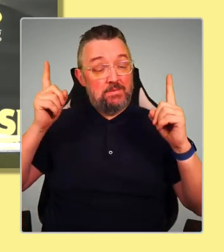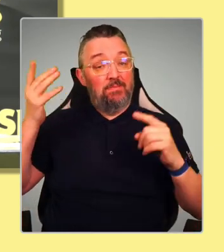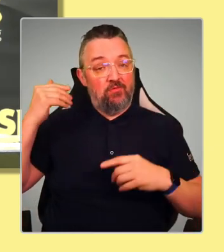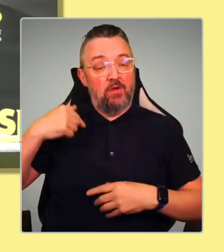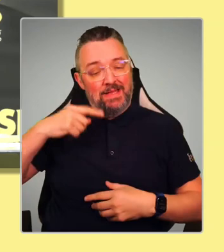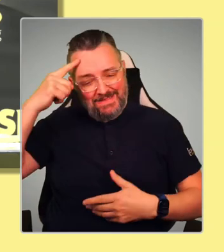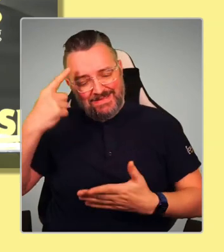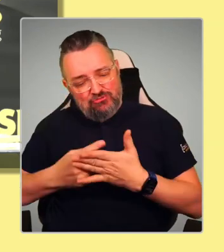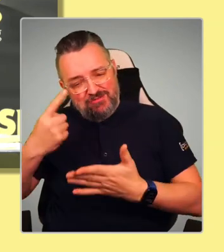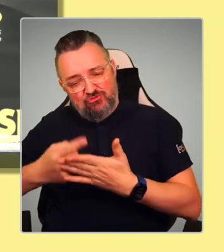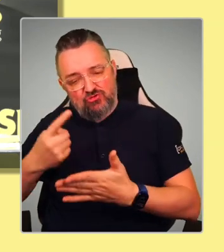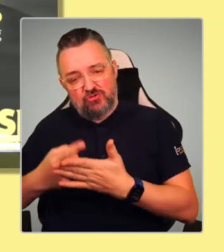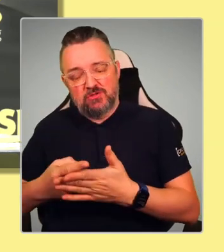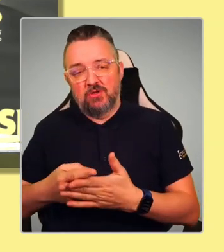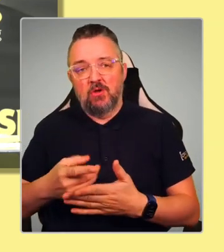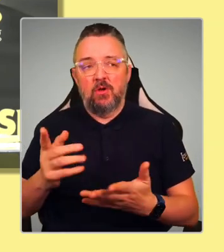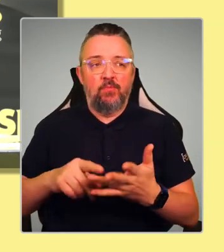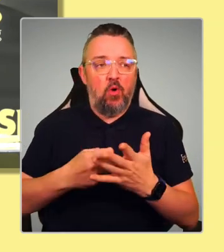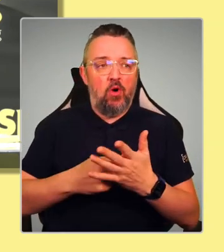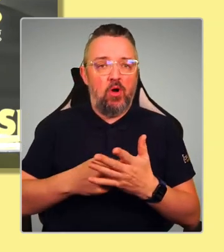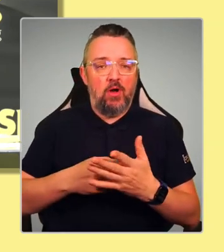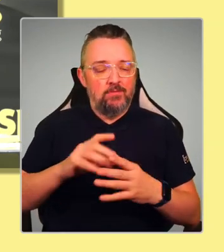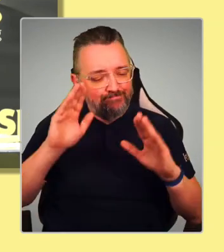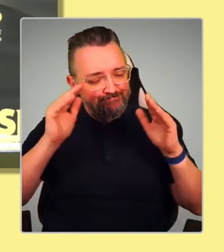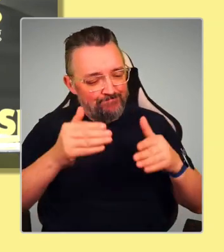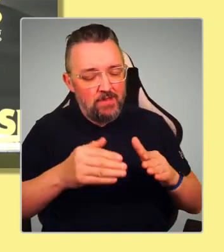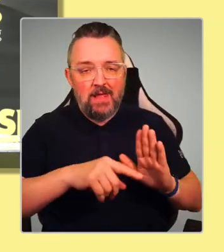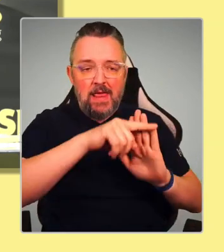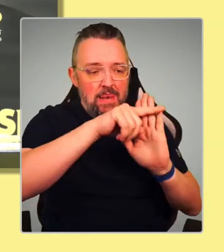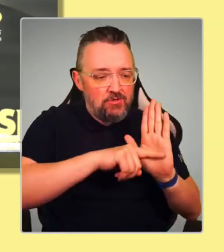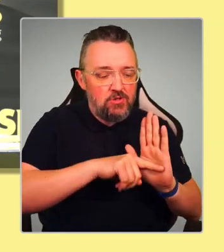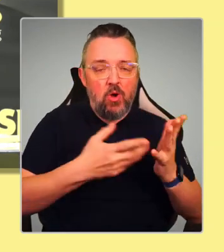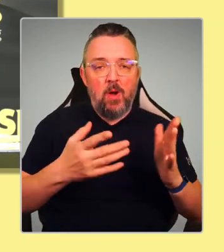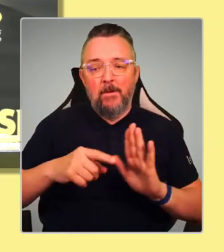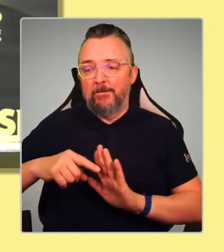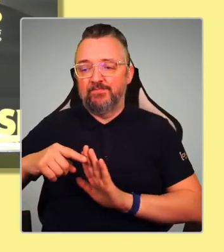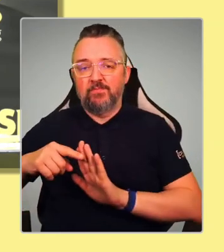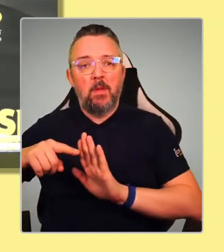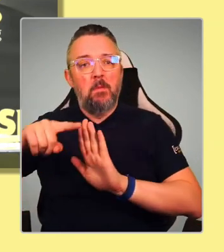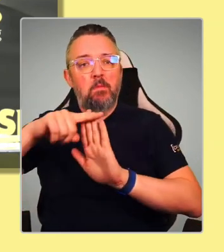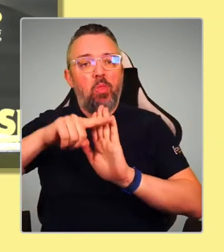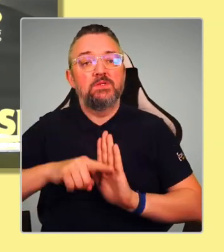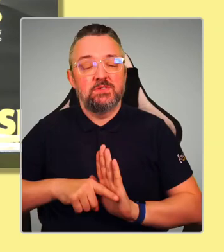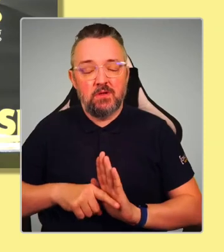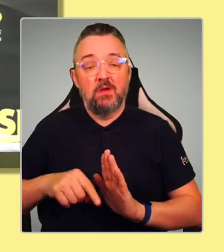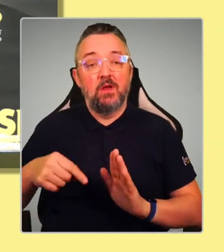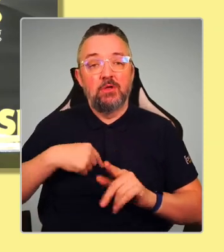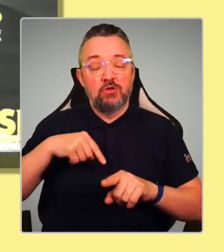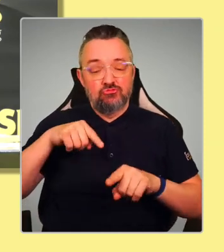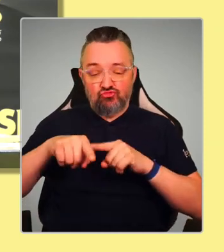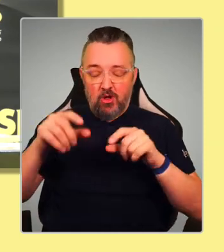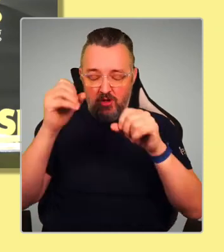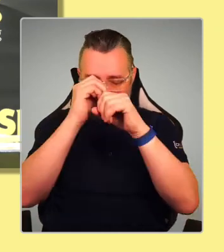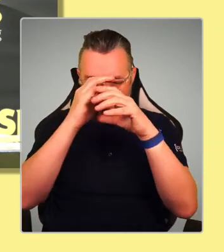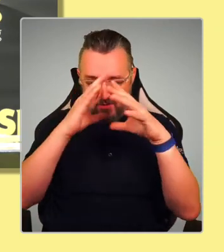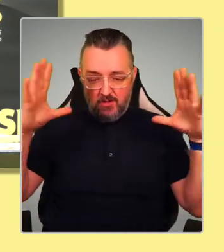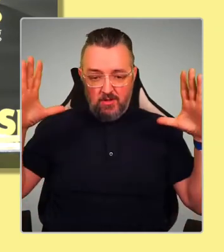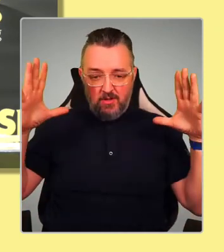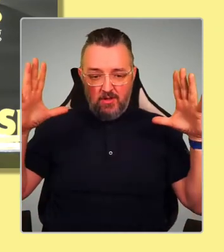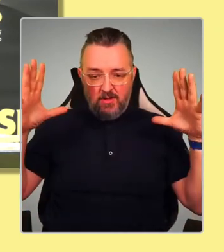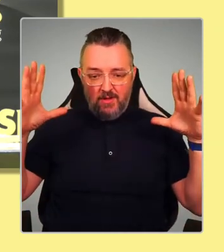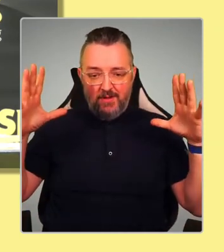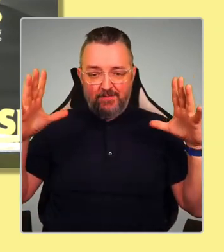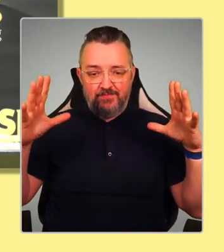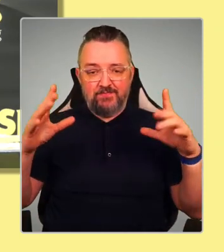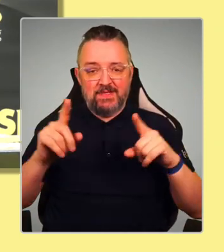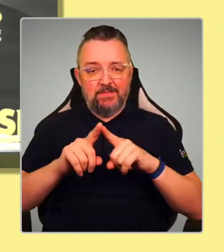it was on legislation or on policy, I always tried to look at things through the lens of whether something, know, unethical, take